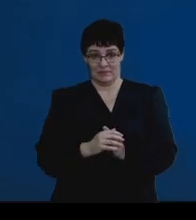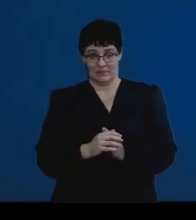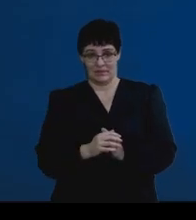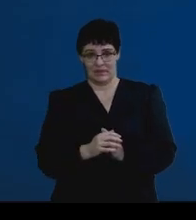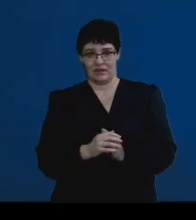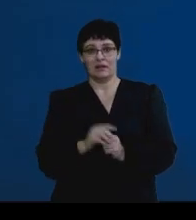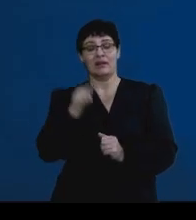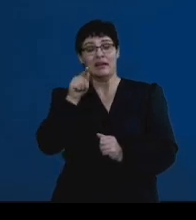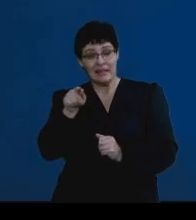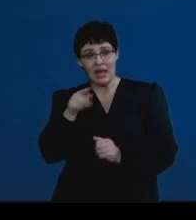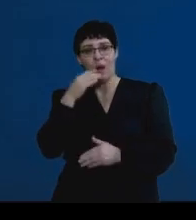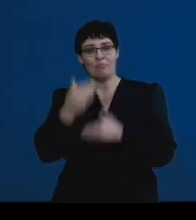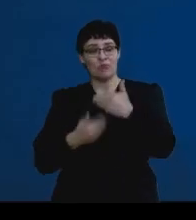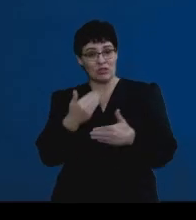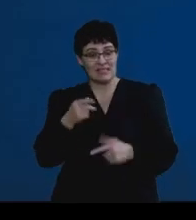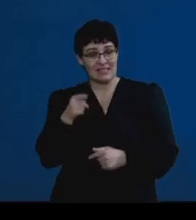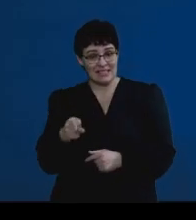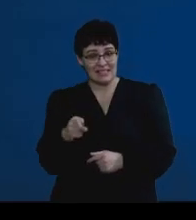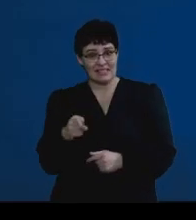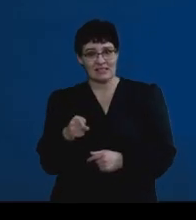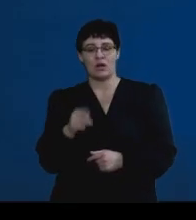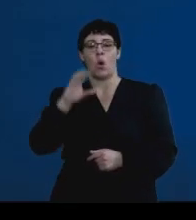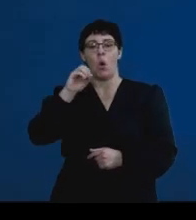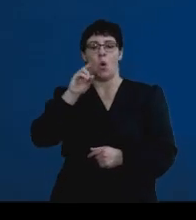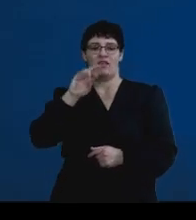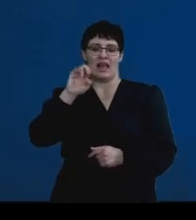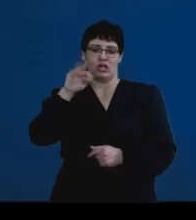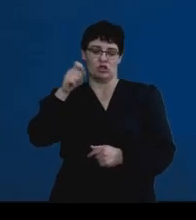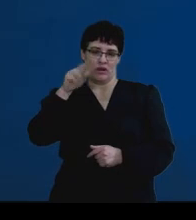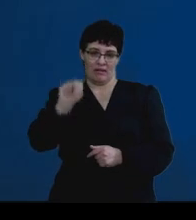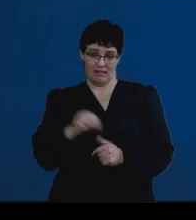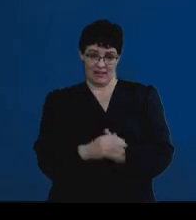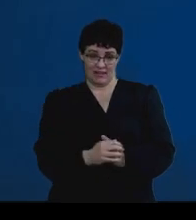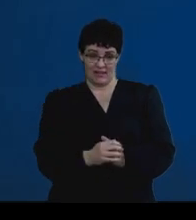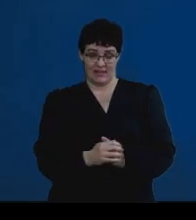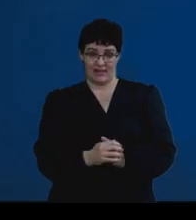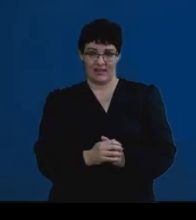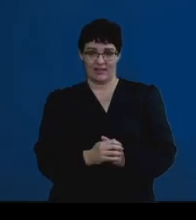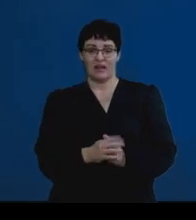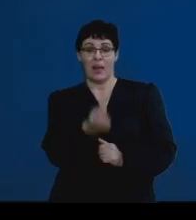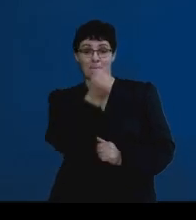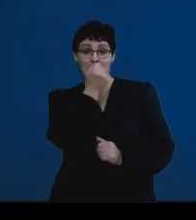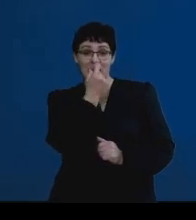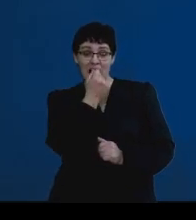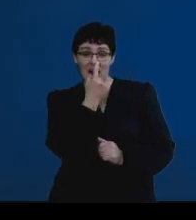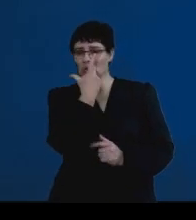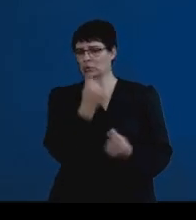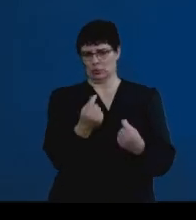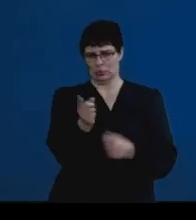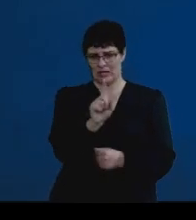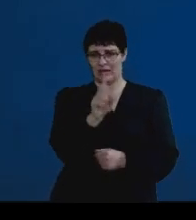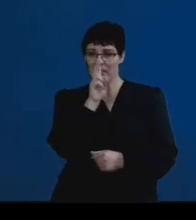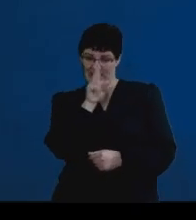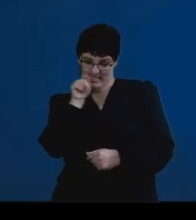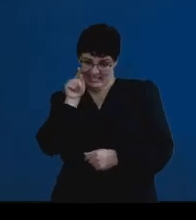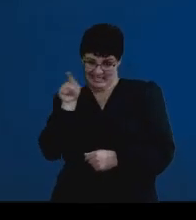This process, as I refer to, is called ovulation. And so, the contraceptive pill, as you would see in